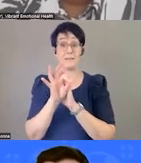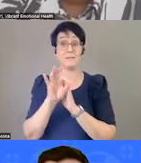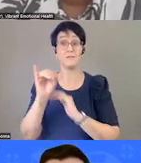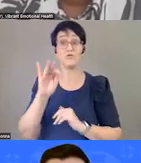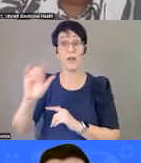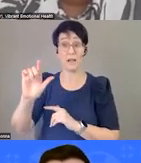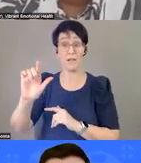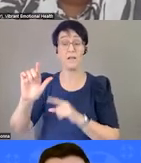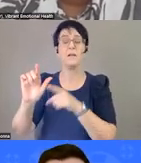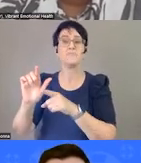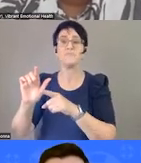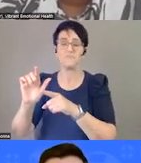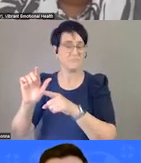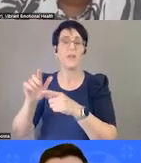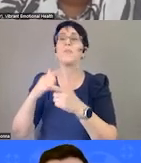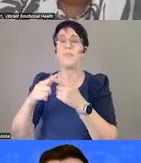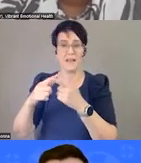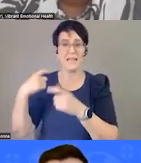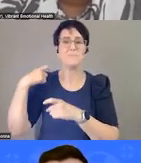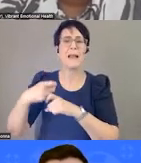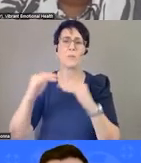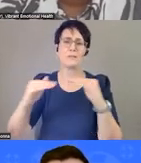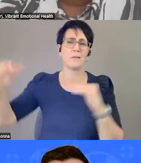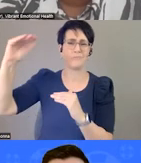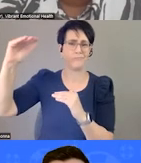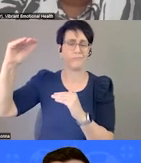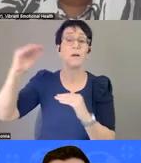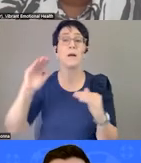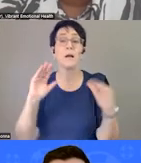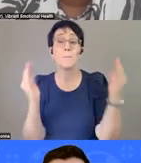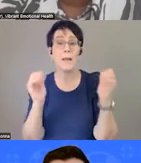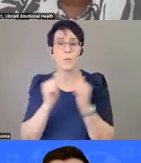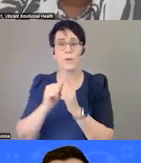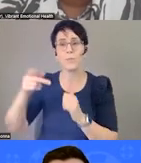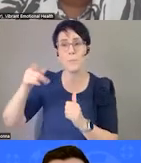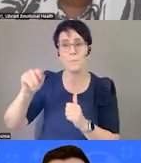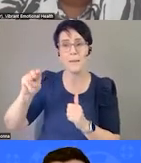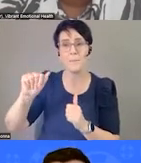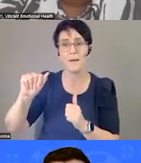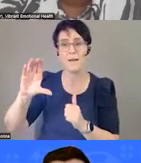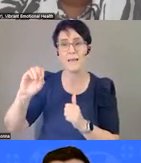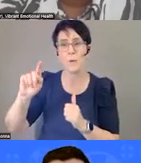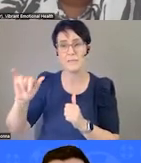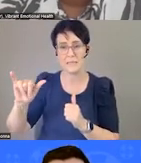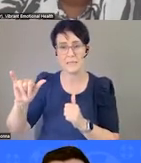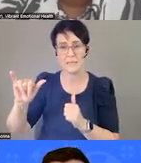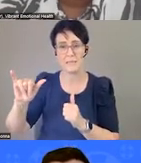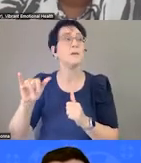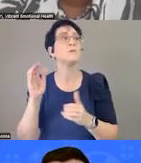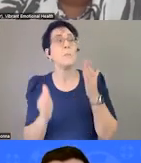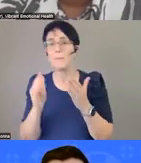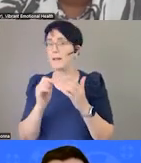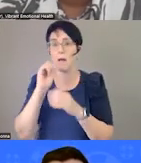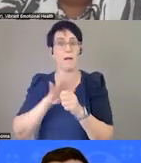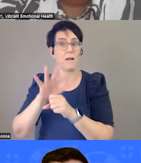was way overrepresented compared to the county population. And so, maybe we're not making enough of a dent. And so,